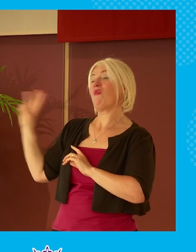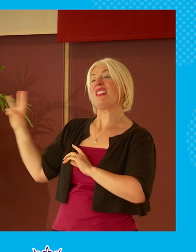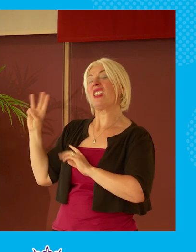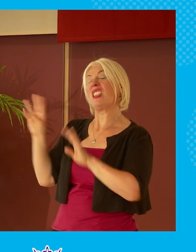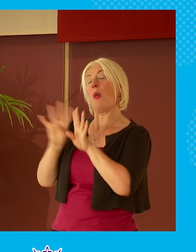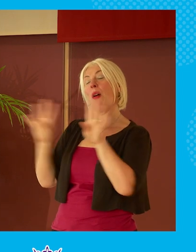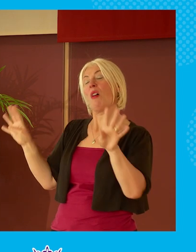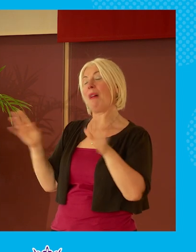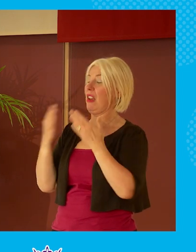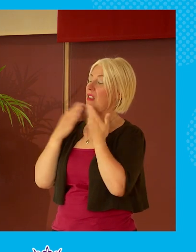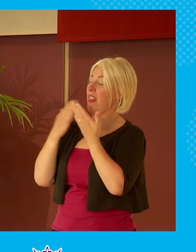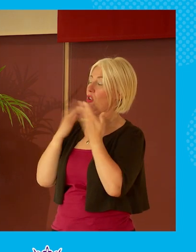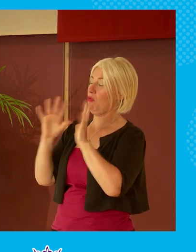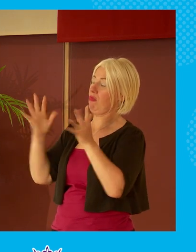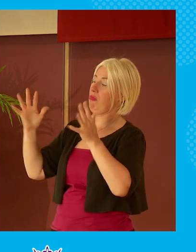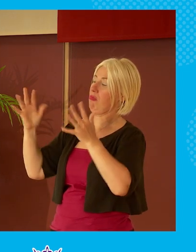thank